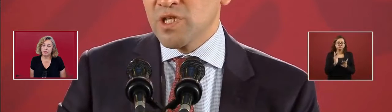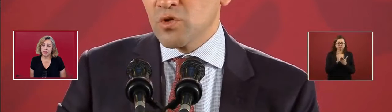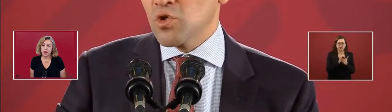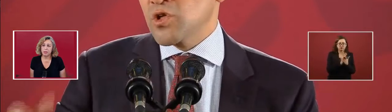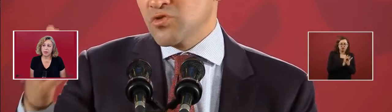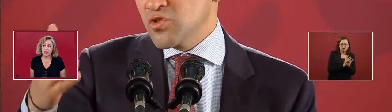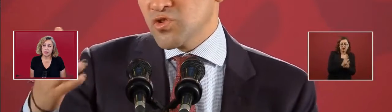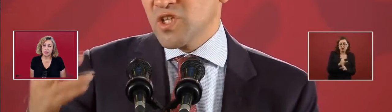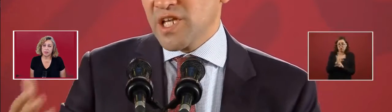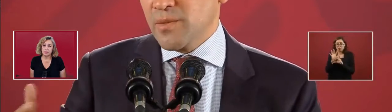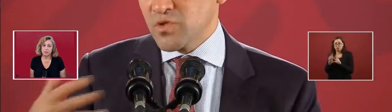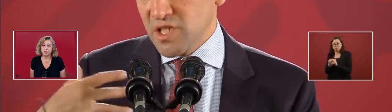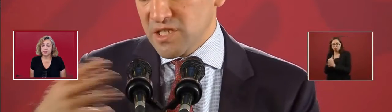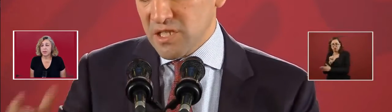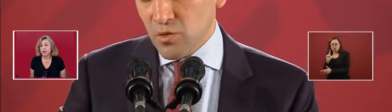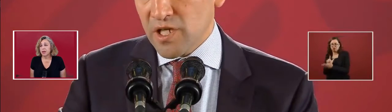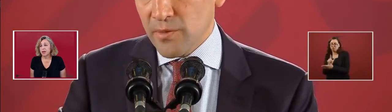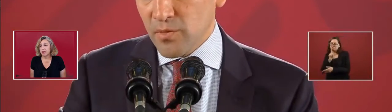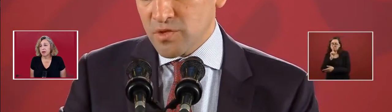of the apparatus.